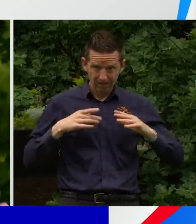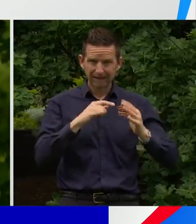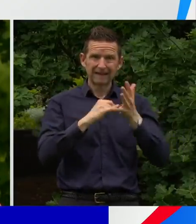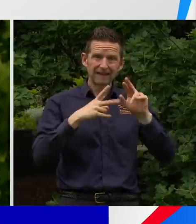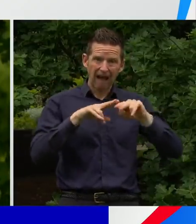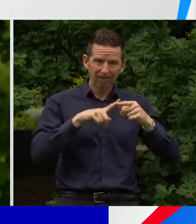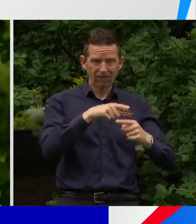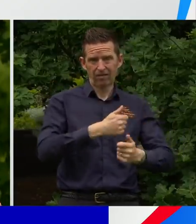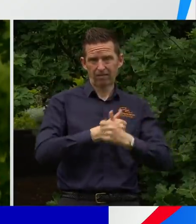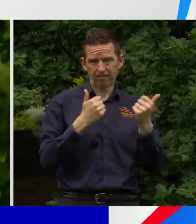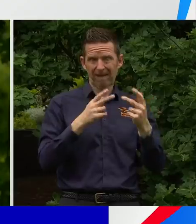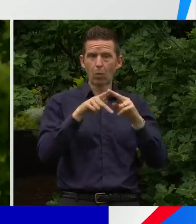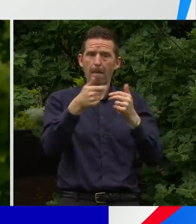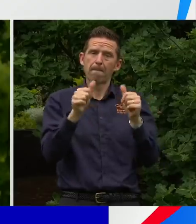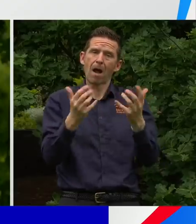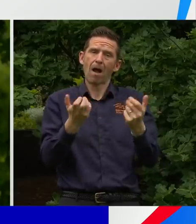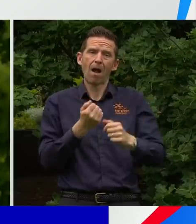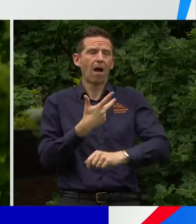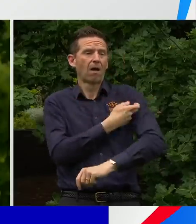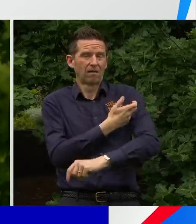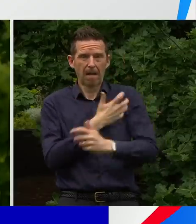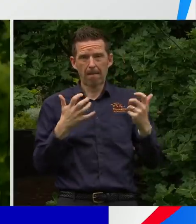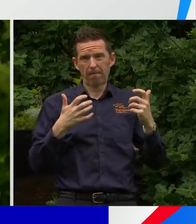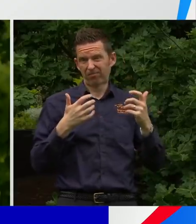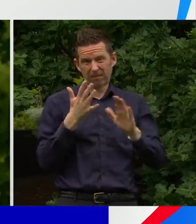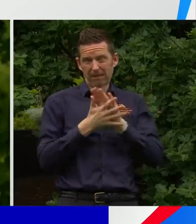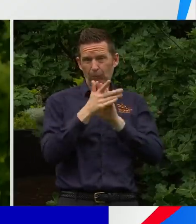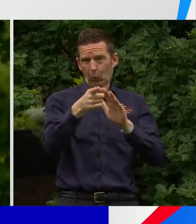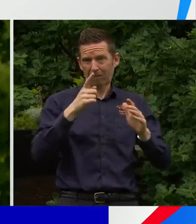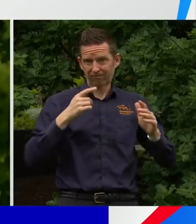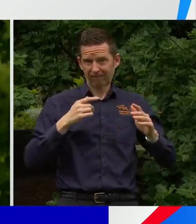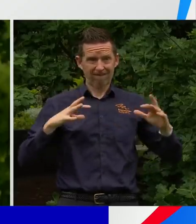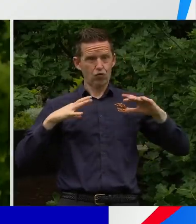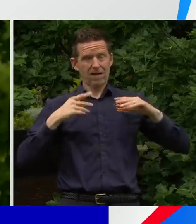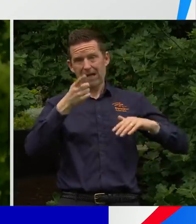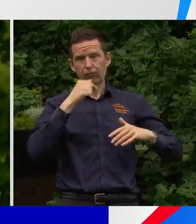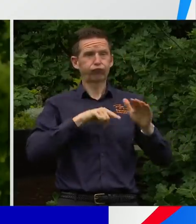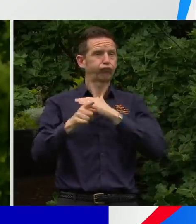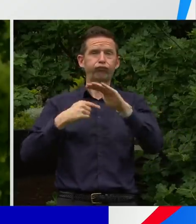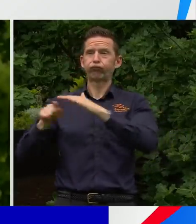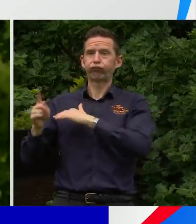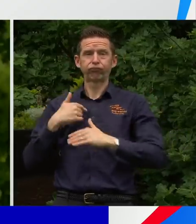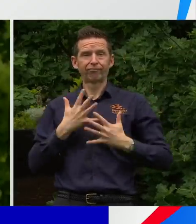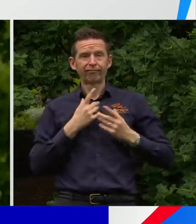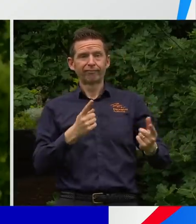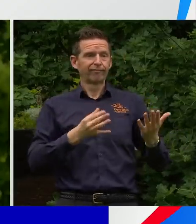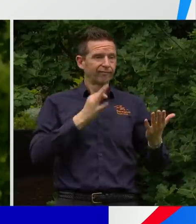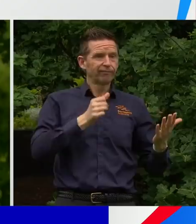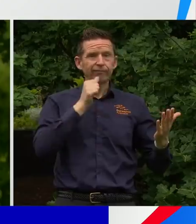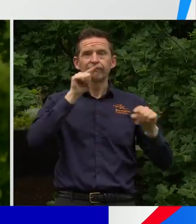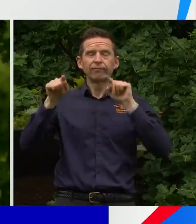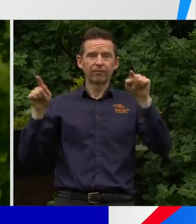And if you get the vaccine, you'll be able to do many more things and you'll be able to take some pressure off the health system. In terms of,